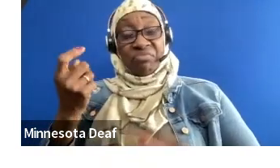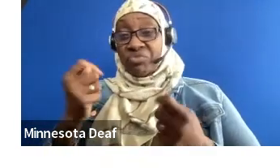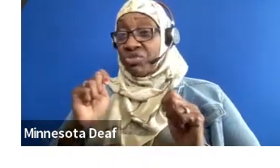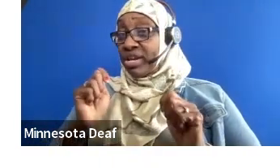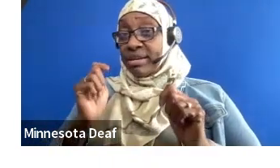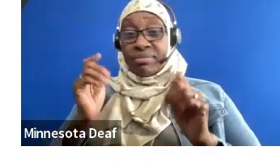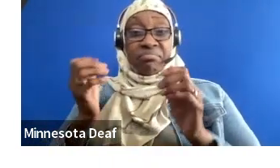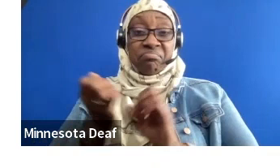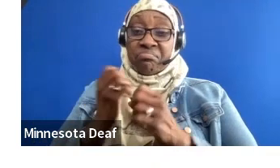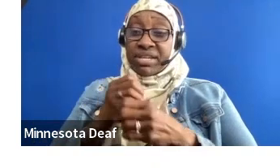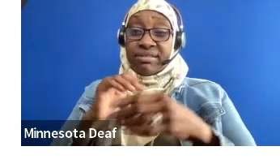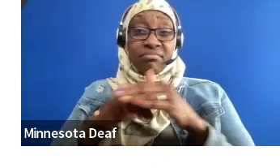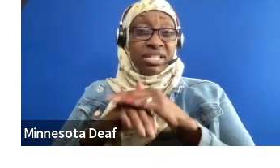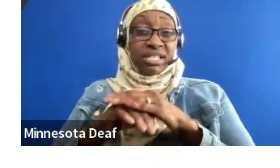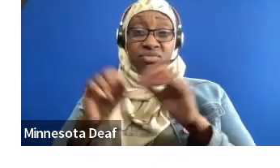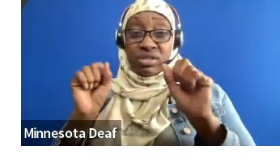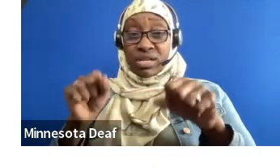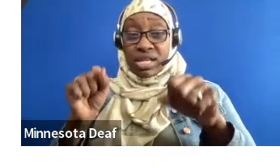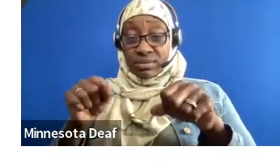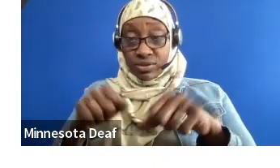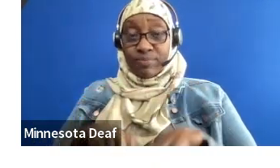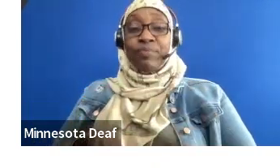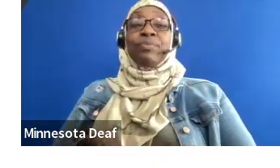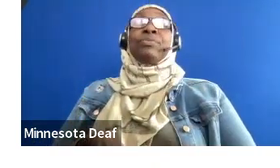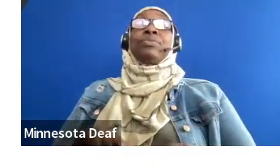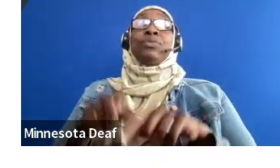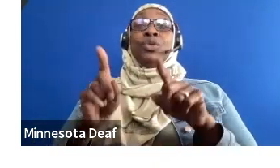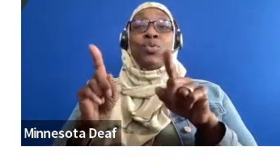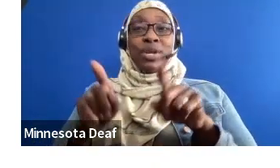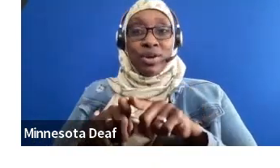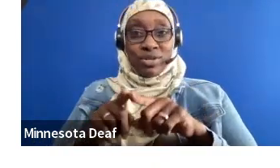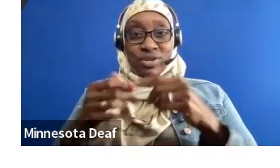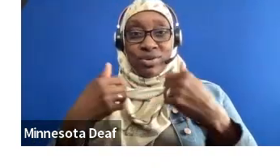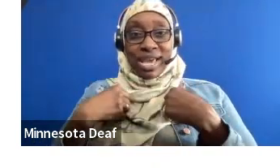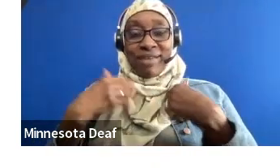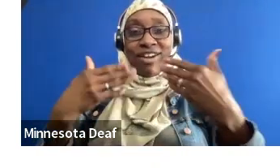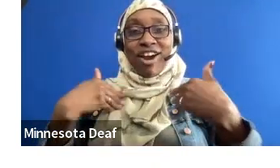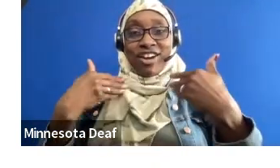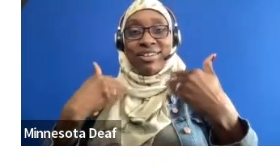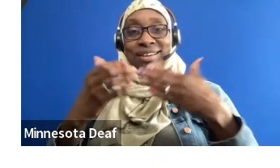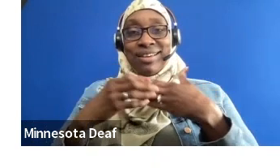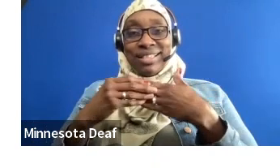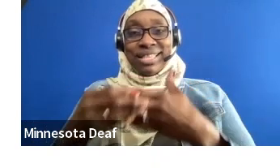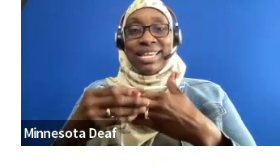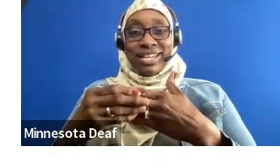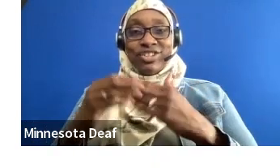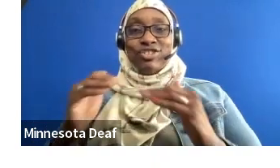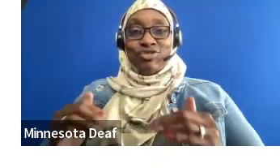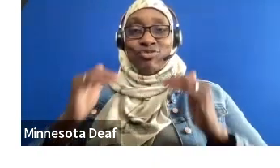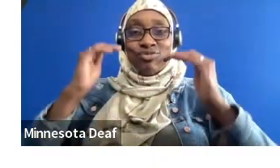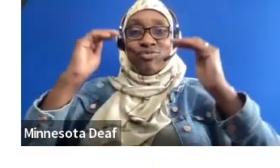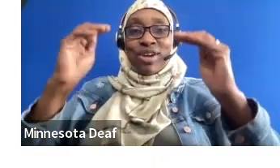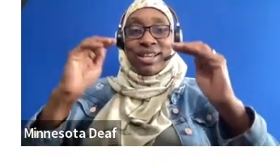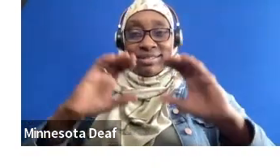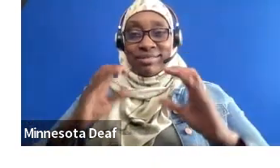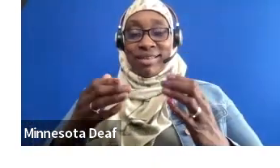Similarly, we have our Young Leaders Rising Club, Young Leaders Rising program, which is YLS expanded. So the